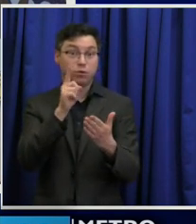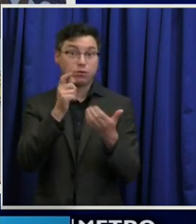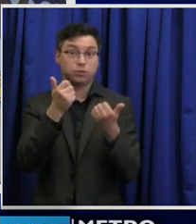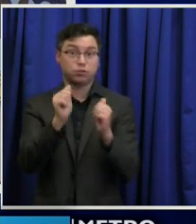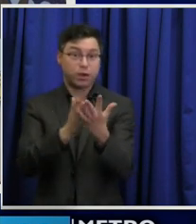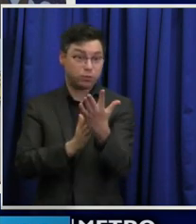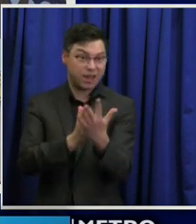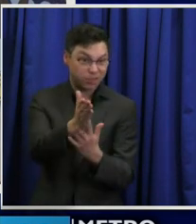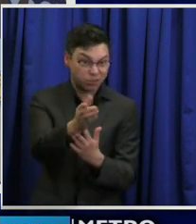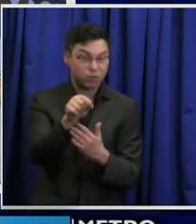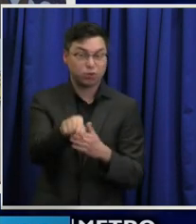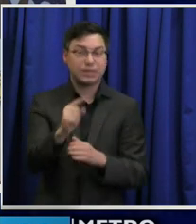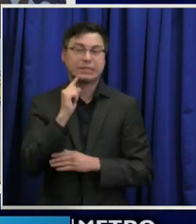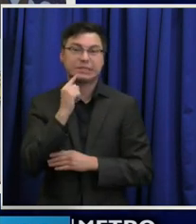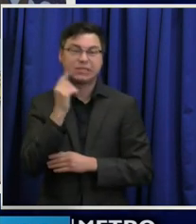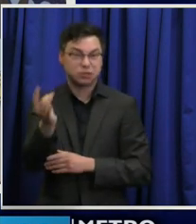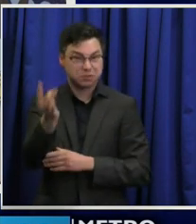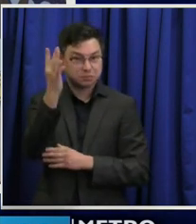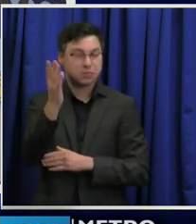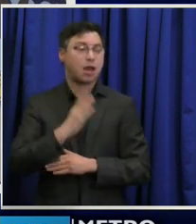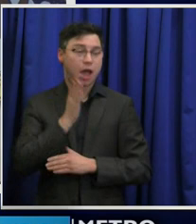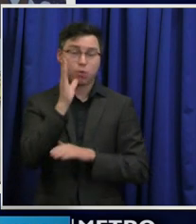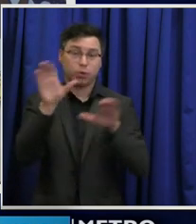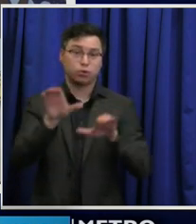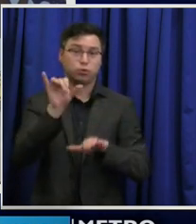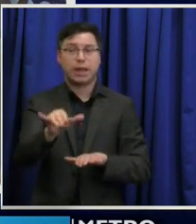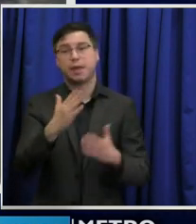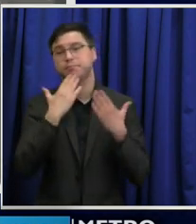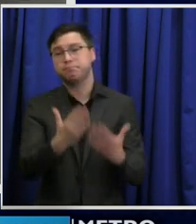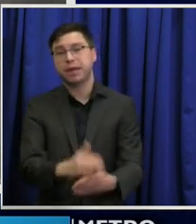we're in, of course, I'm going to do just that. Thank you.